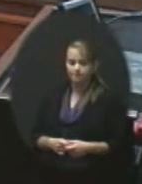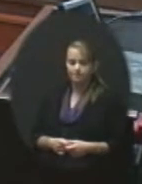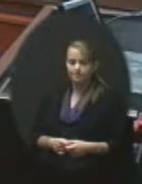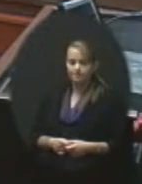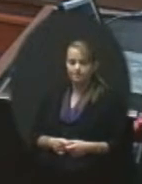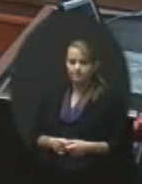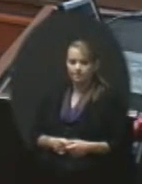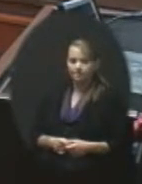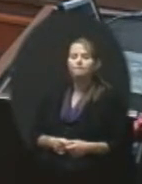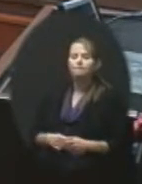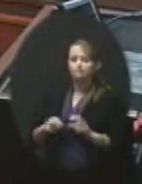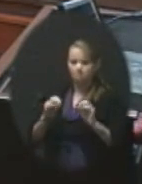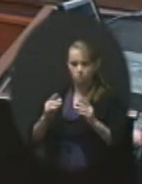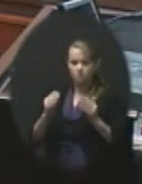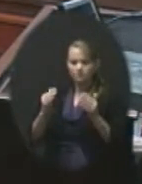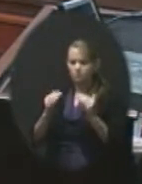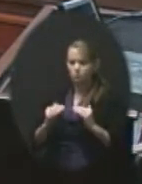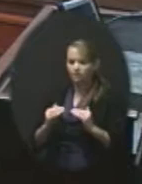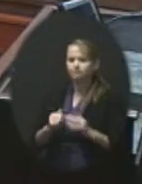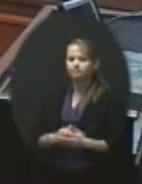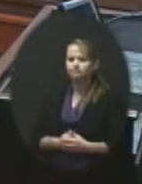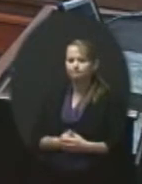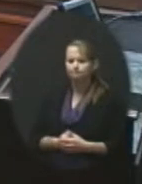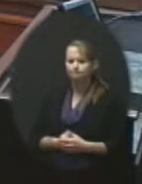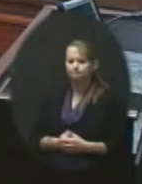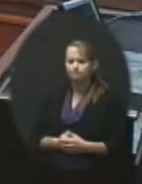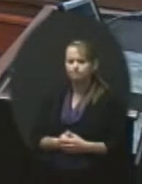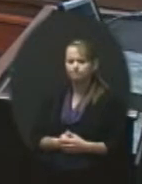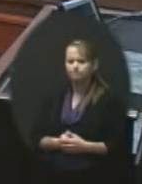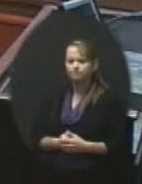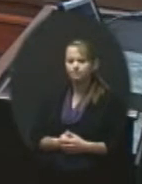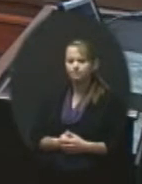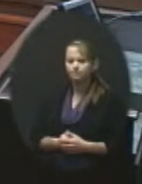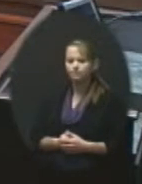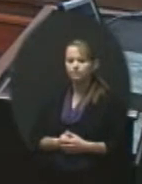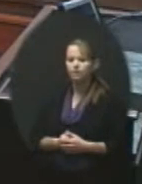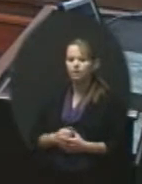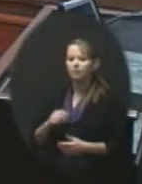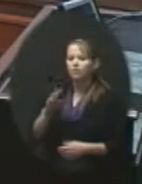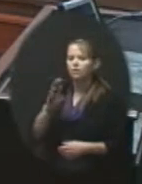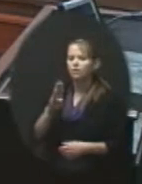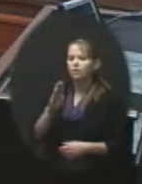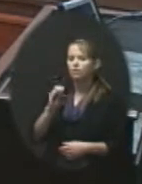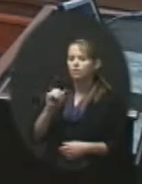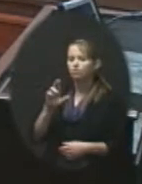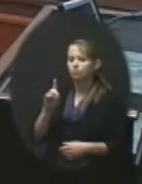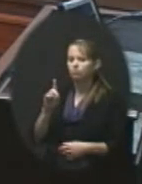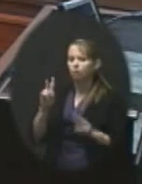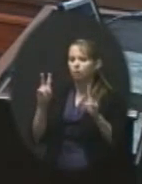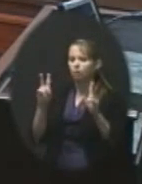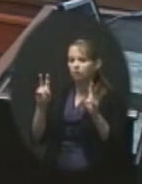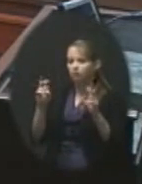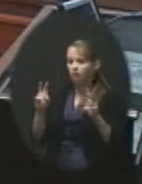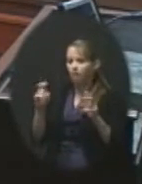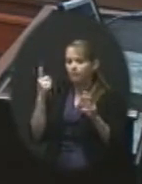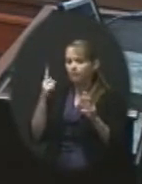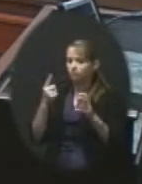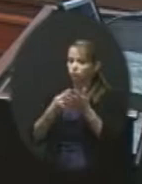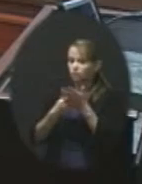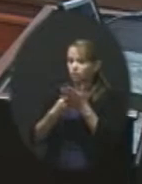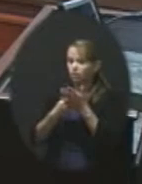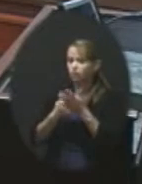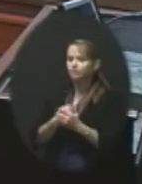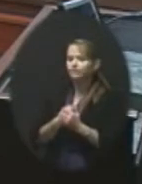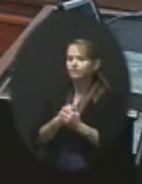Moving on then, we will have our board topics for discussion. And we are